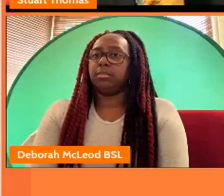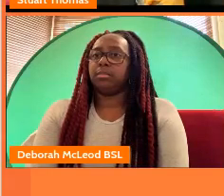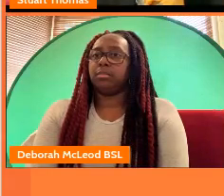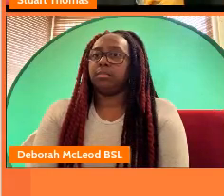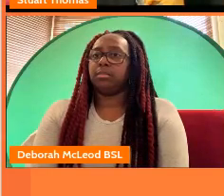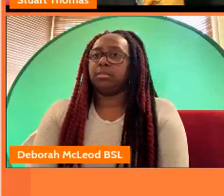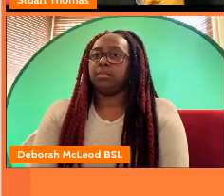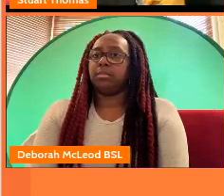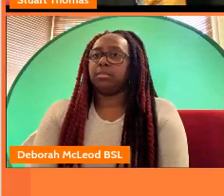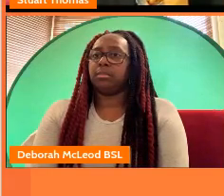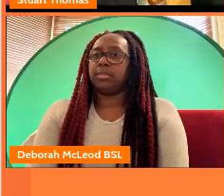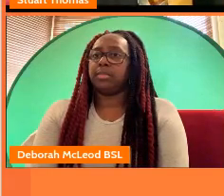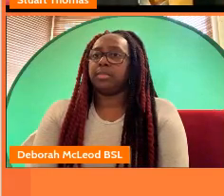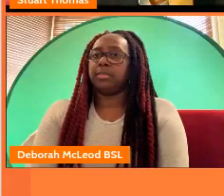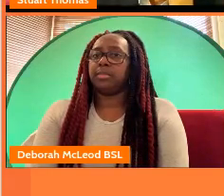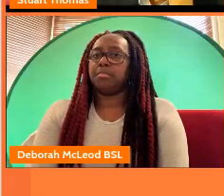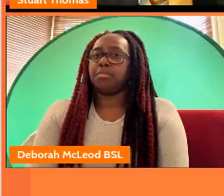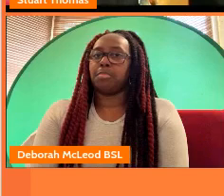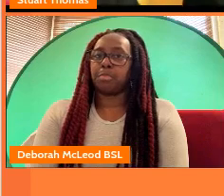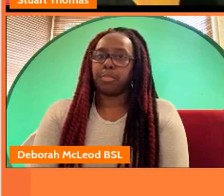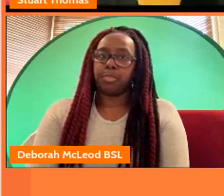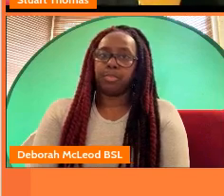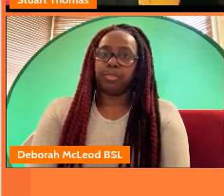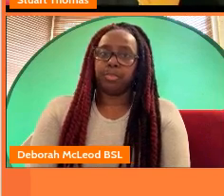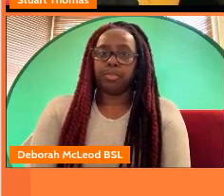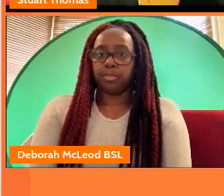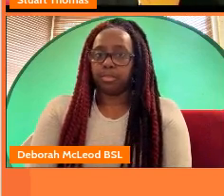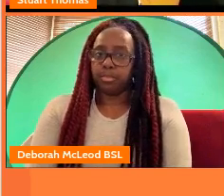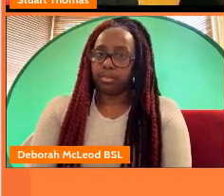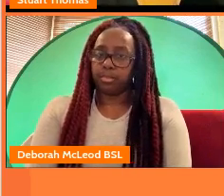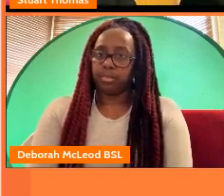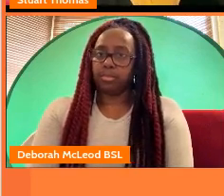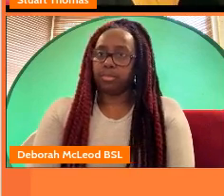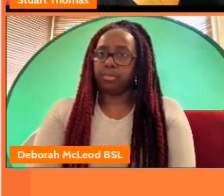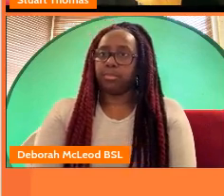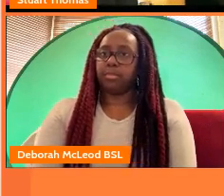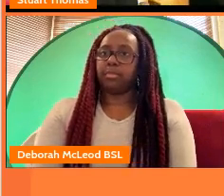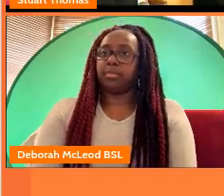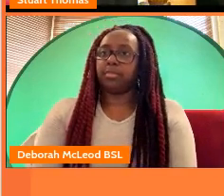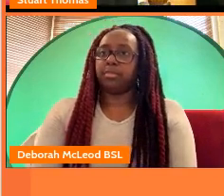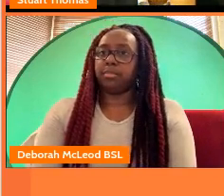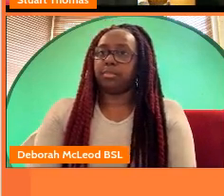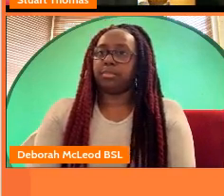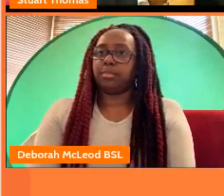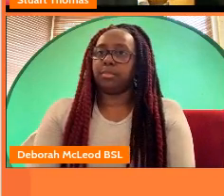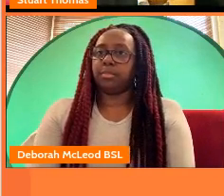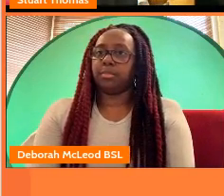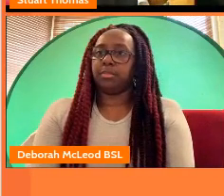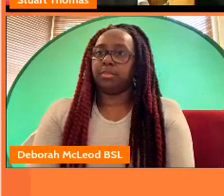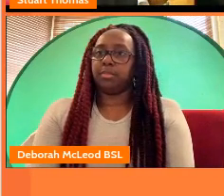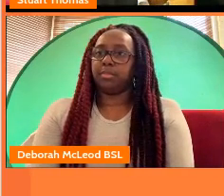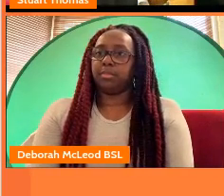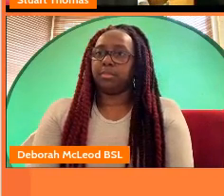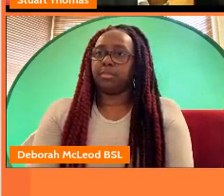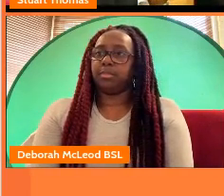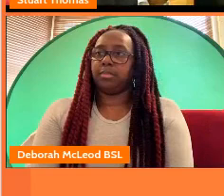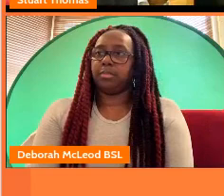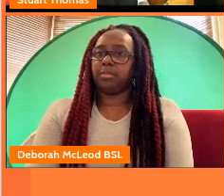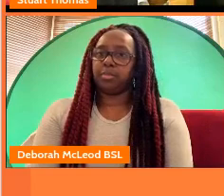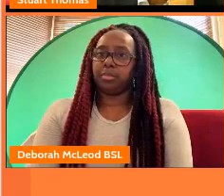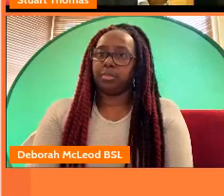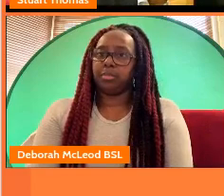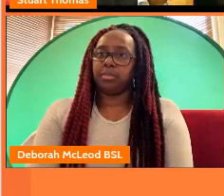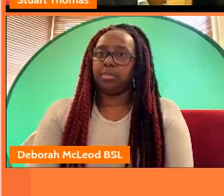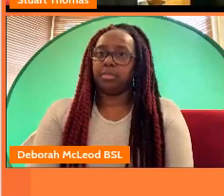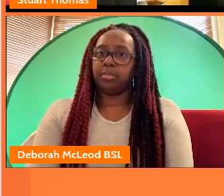a personal highlight for me since joining this game is having the pleasure to meet stephen like himself and was invited by him to attend the